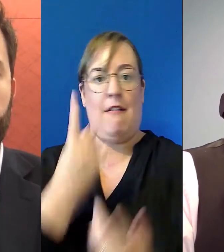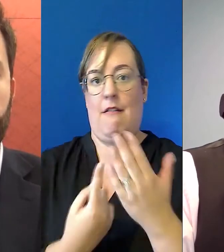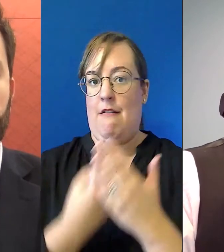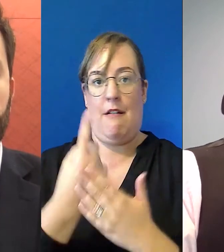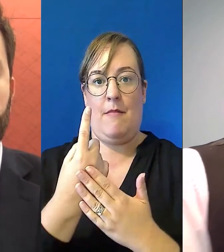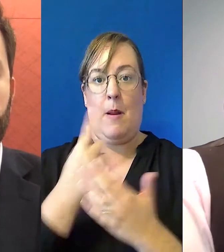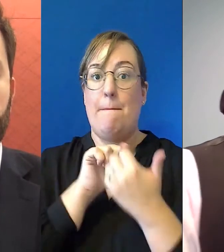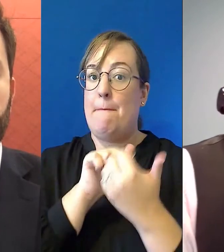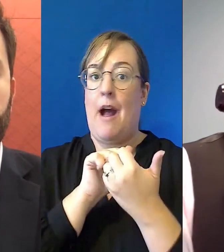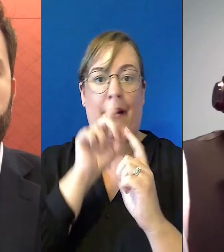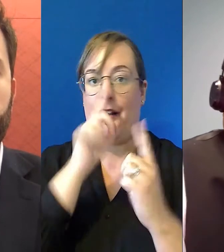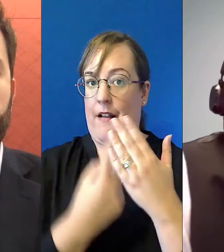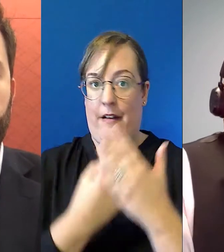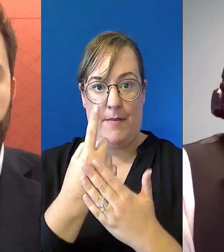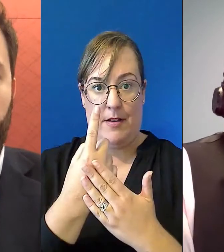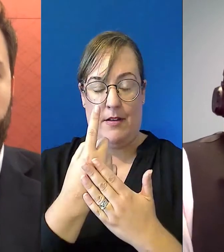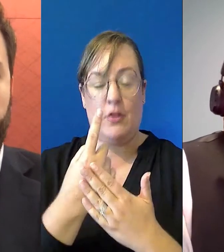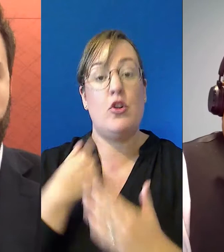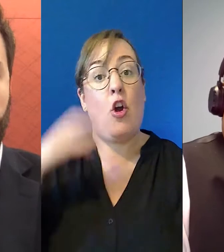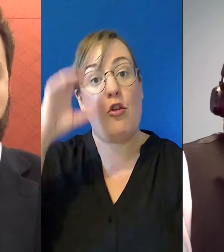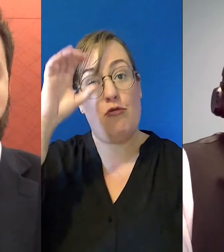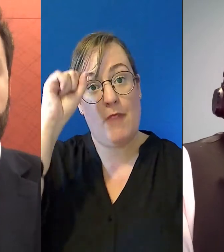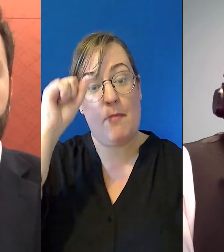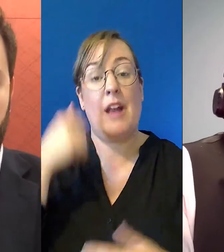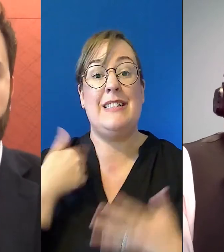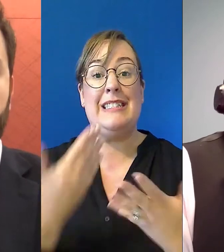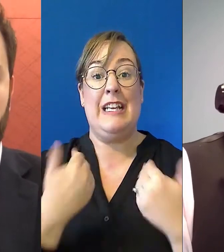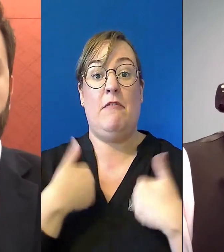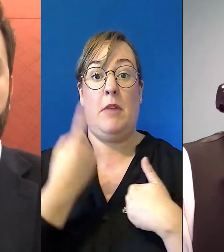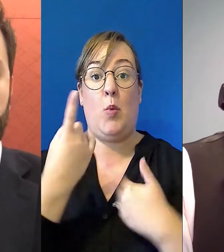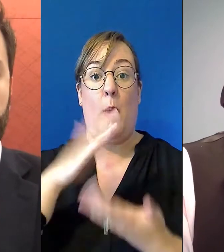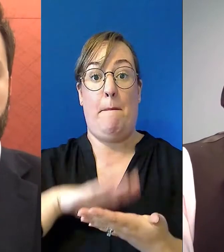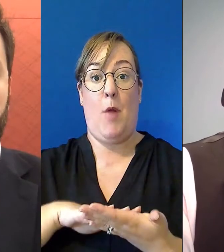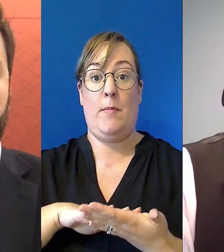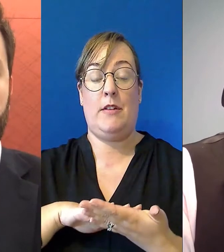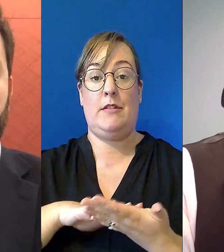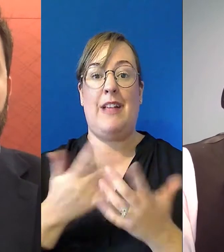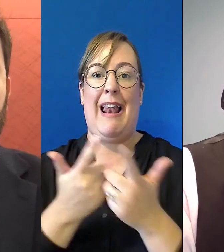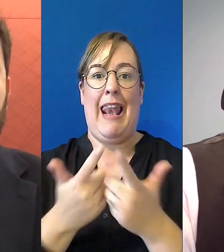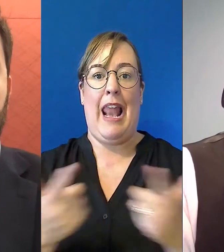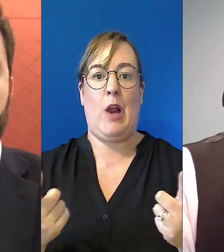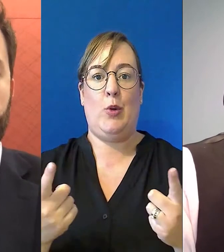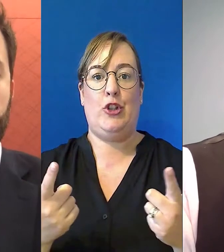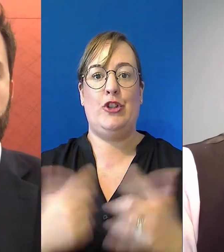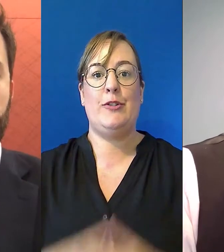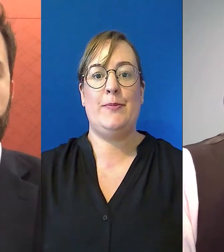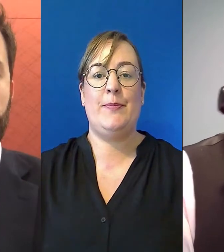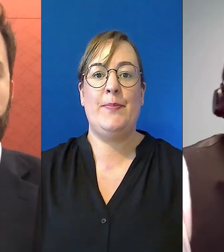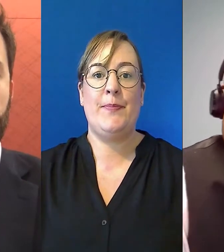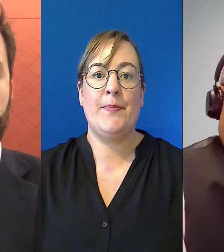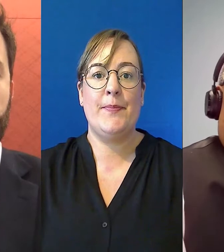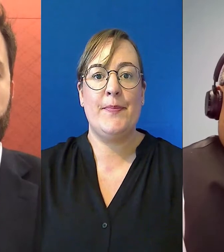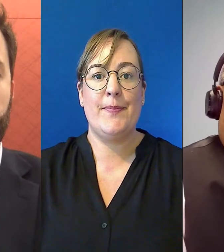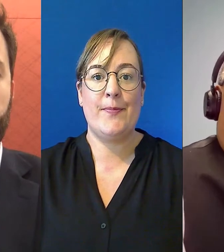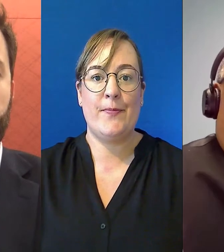partner. So with that in mind, just let me give me a moment. Piki te kaha, piki te ora, piki te wairua kinua ki